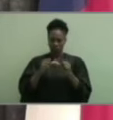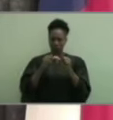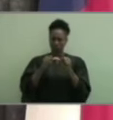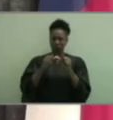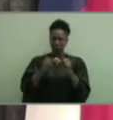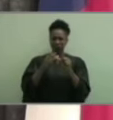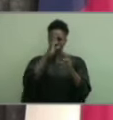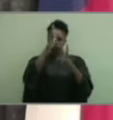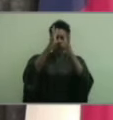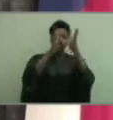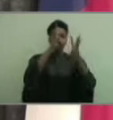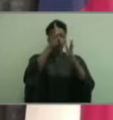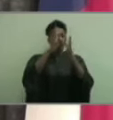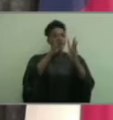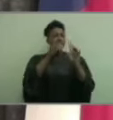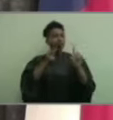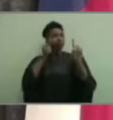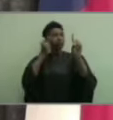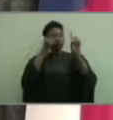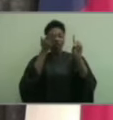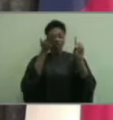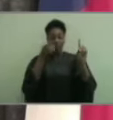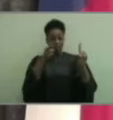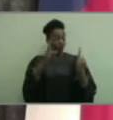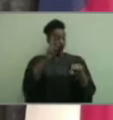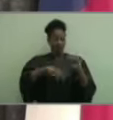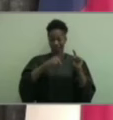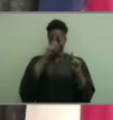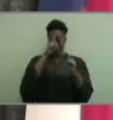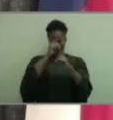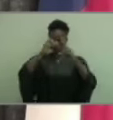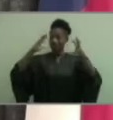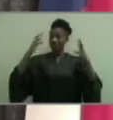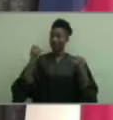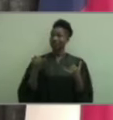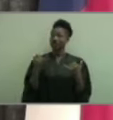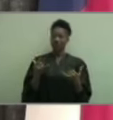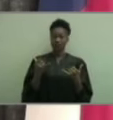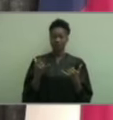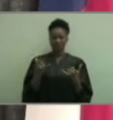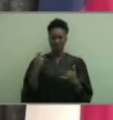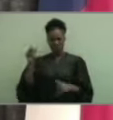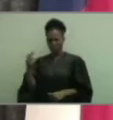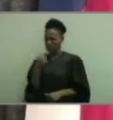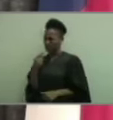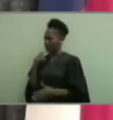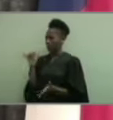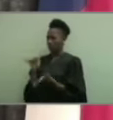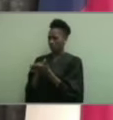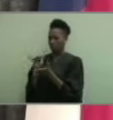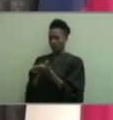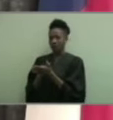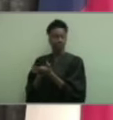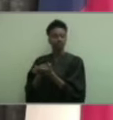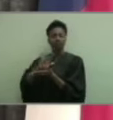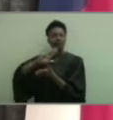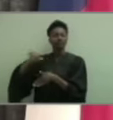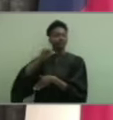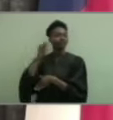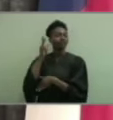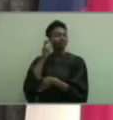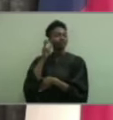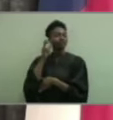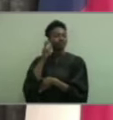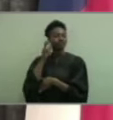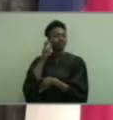can't even imagine today. Pursue what others say is impossible. And reinvent your own